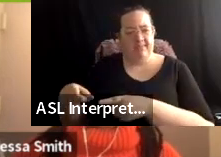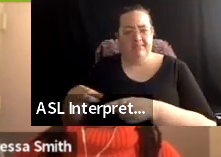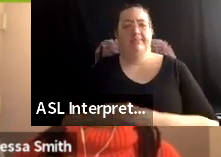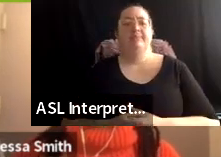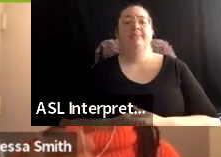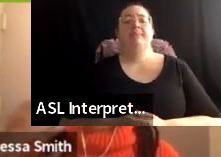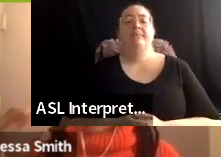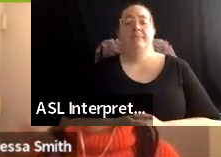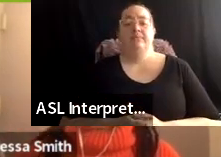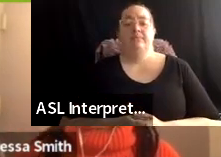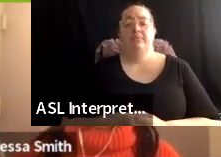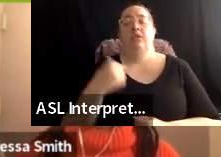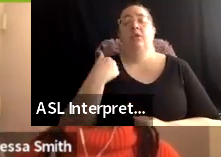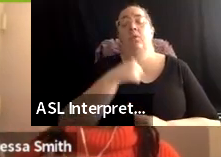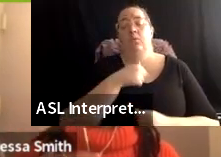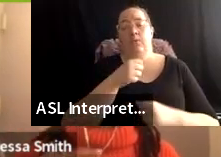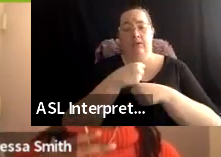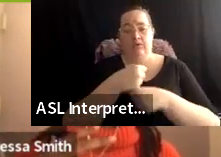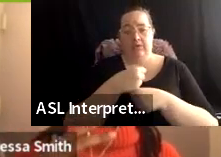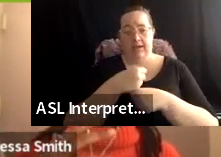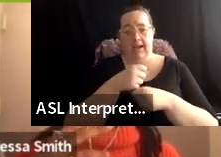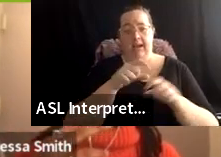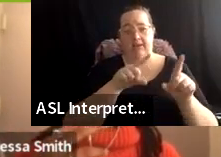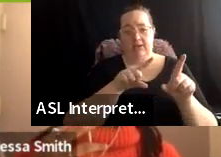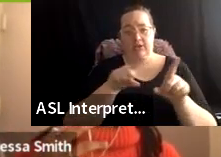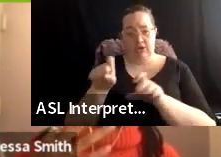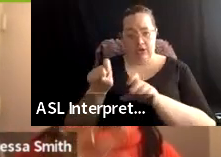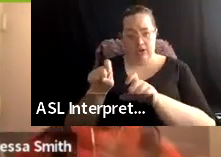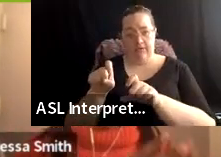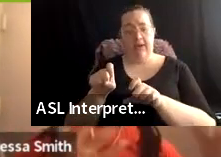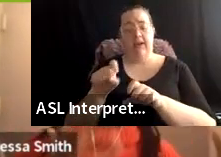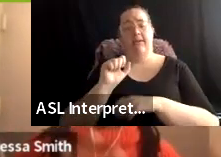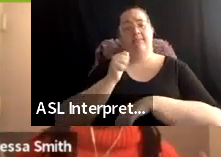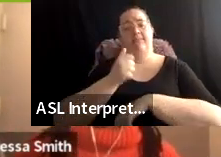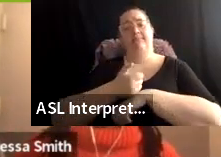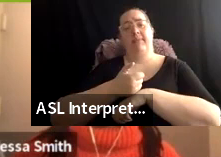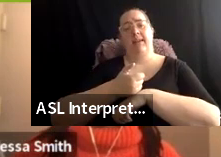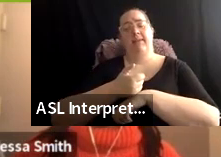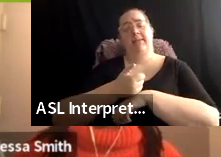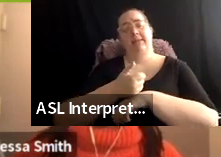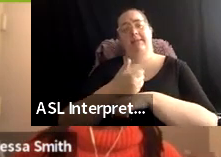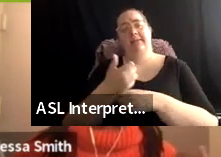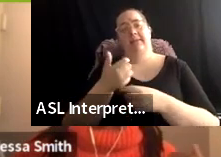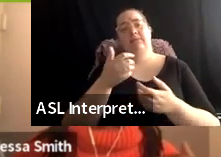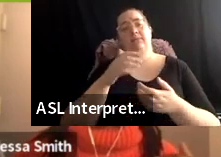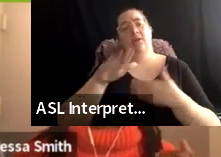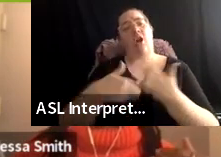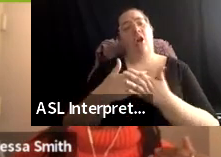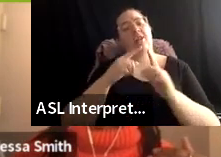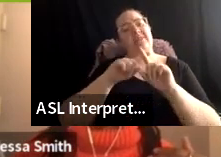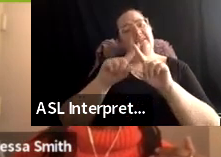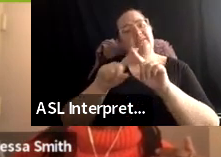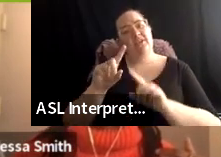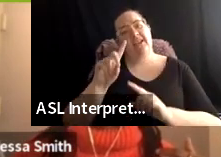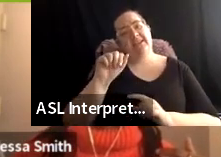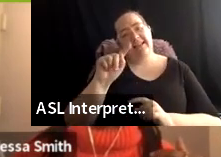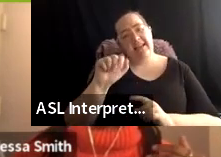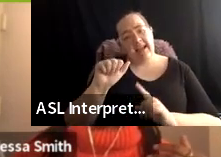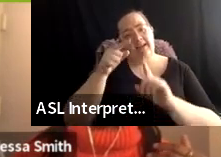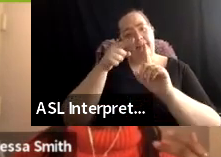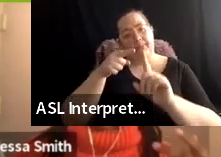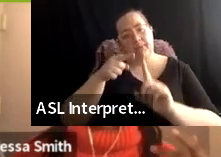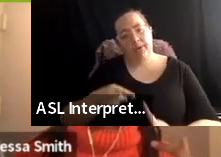we created this survey based on, um, based on all of these data points, based on these land